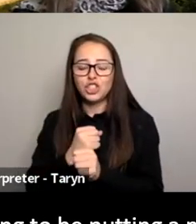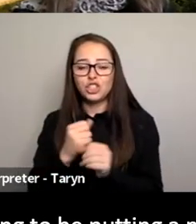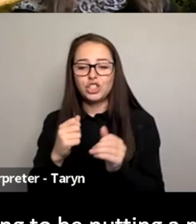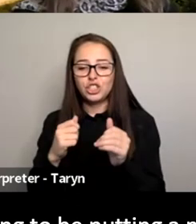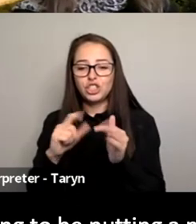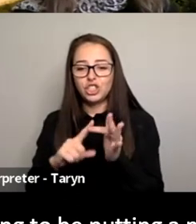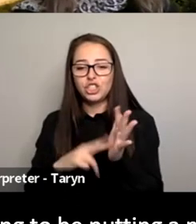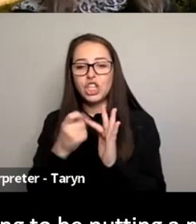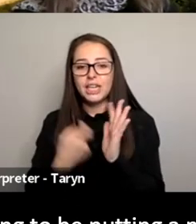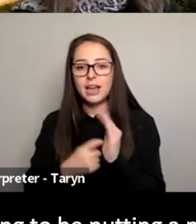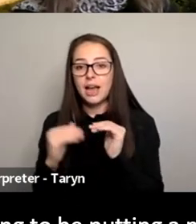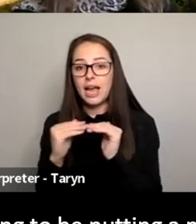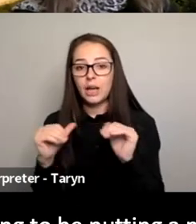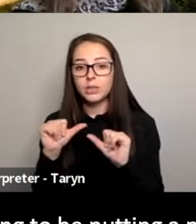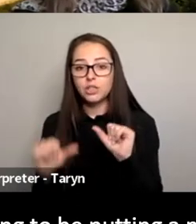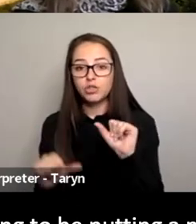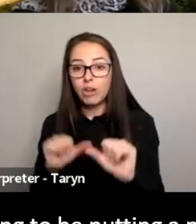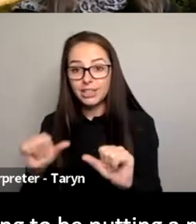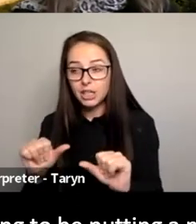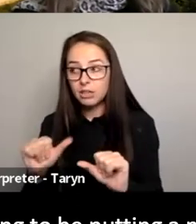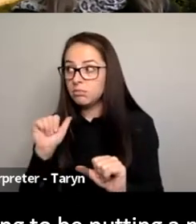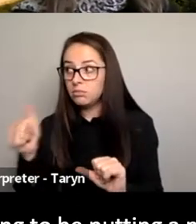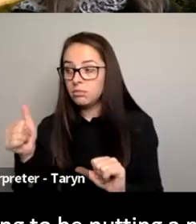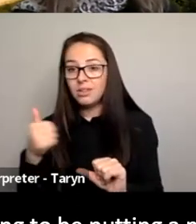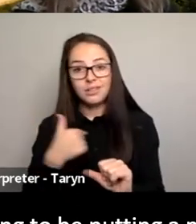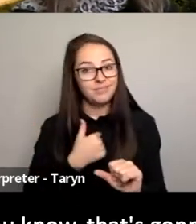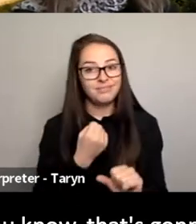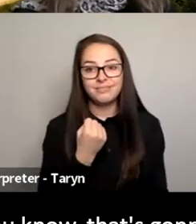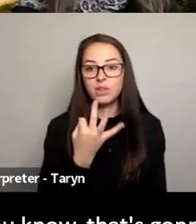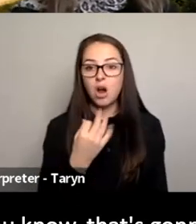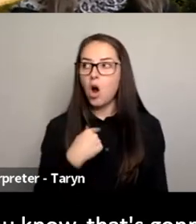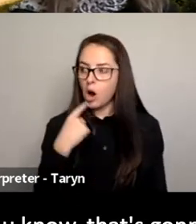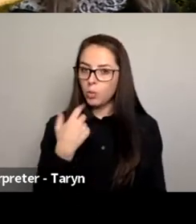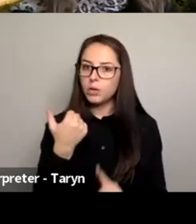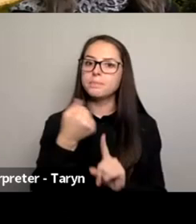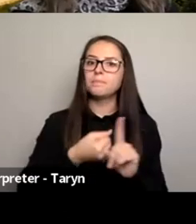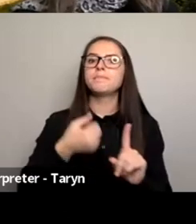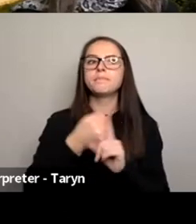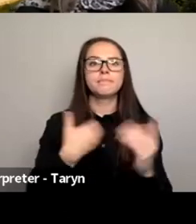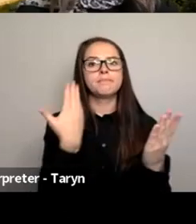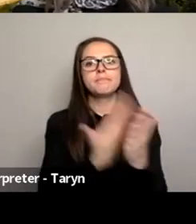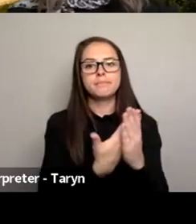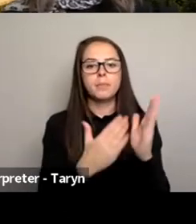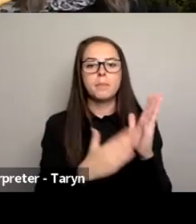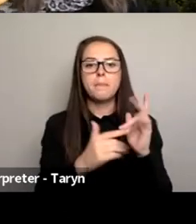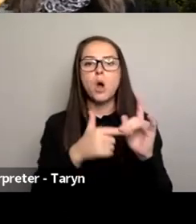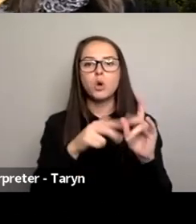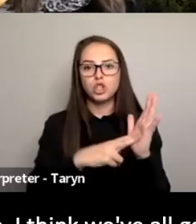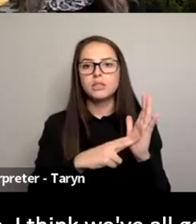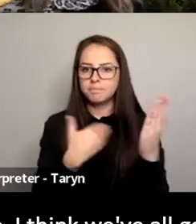one. I'm going to be putting a motion up to go in and start one. You know, that's going to be something that I'm taking away from this.